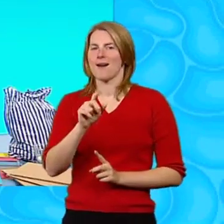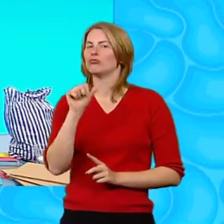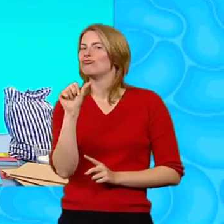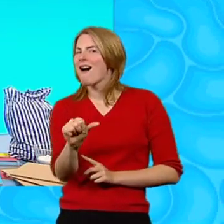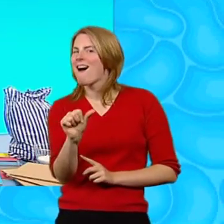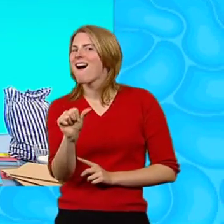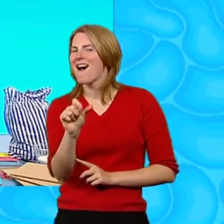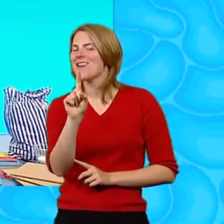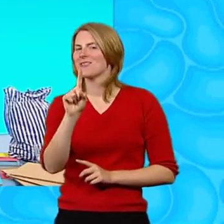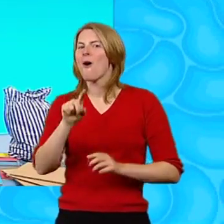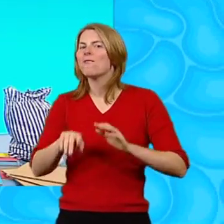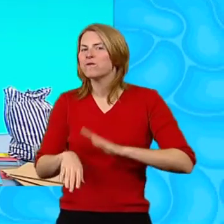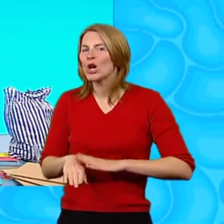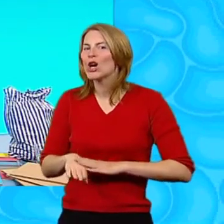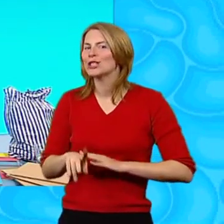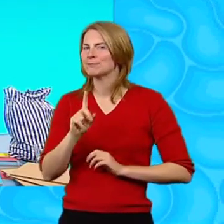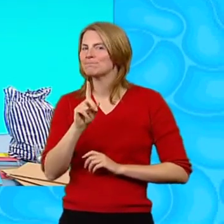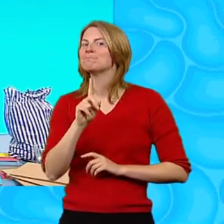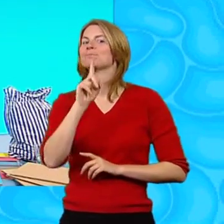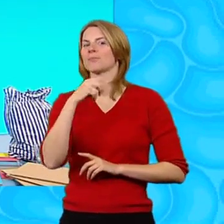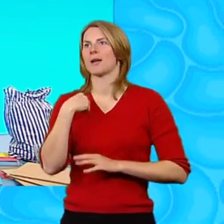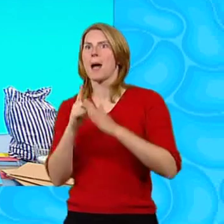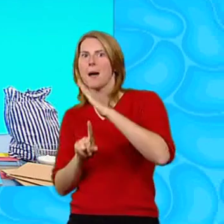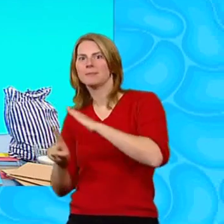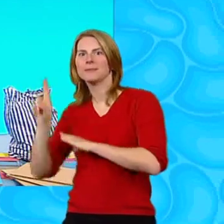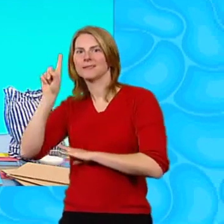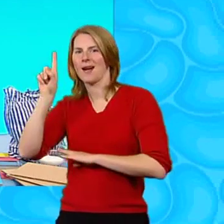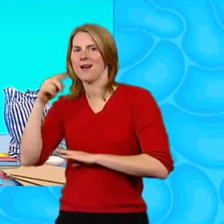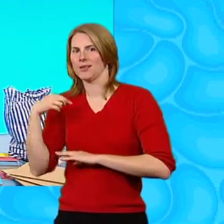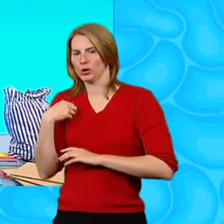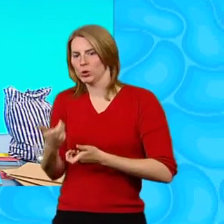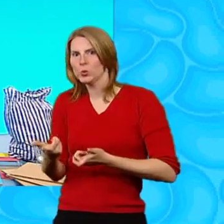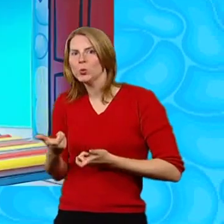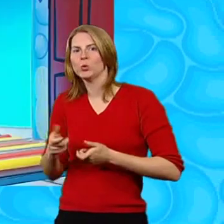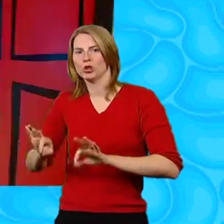Oh! That's right! A foot! I'm just popping upstairs to take my shoes and socks off!